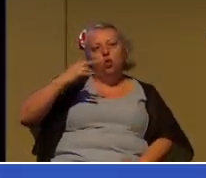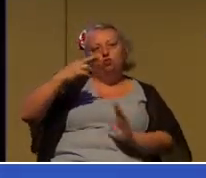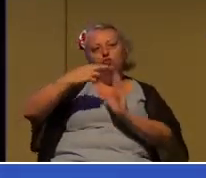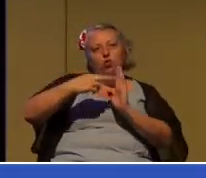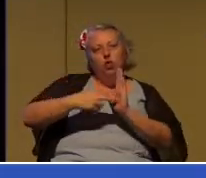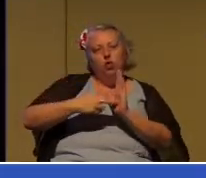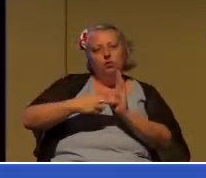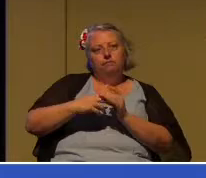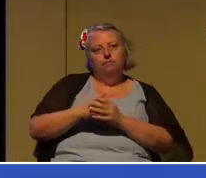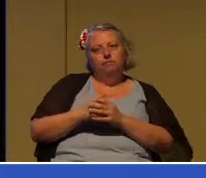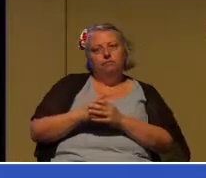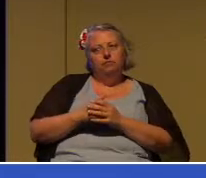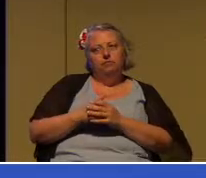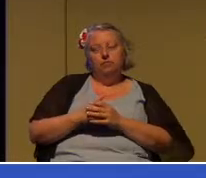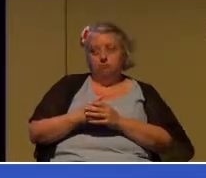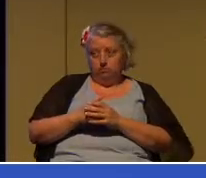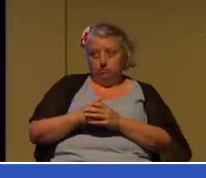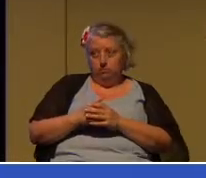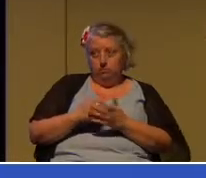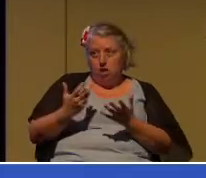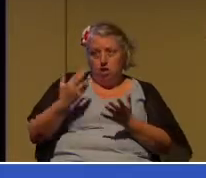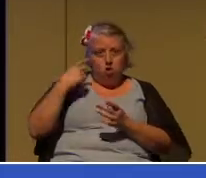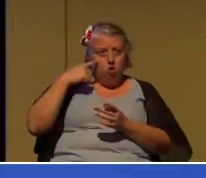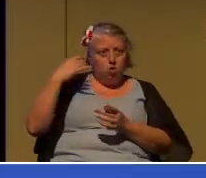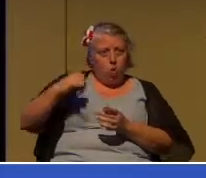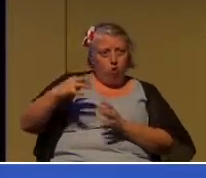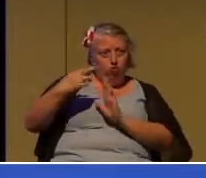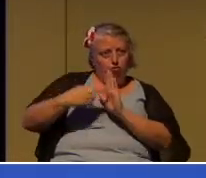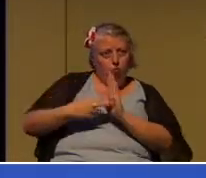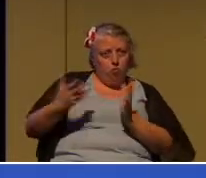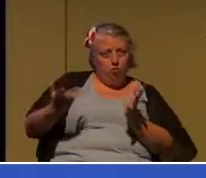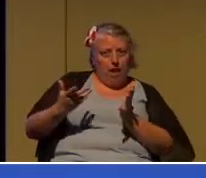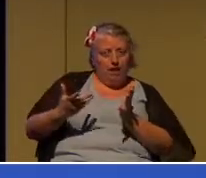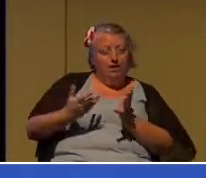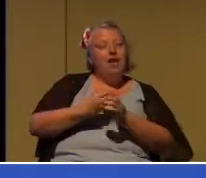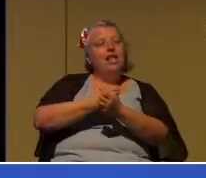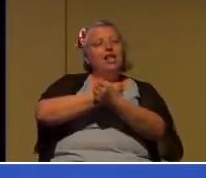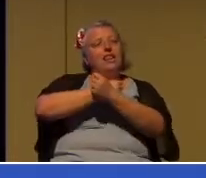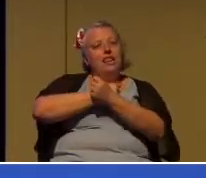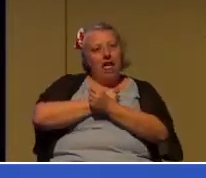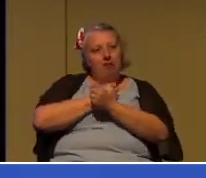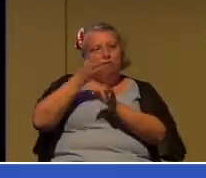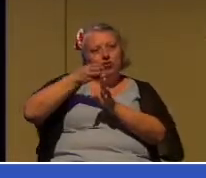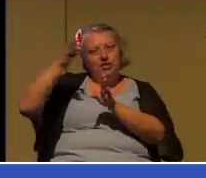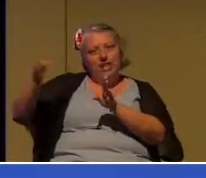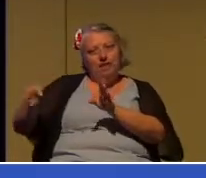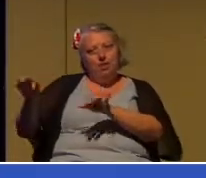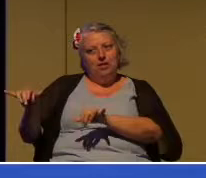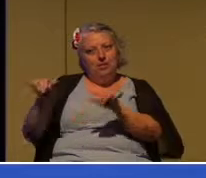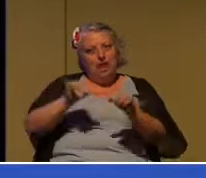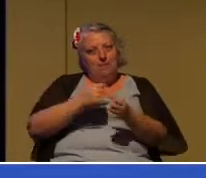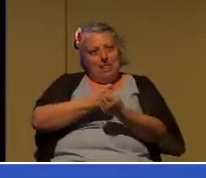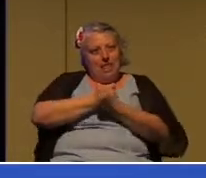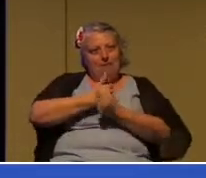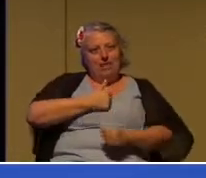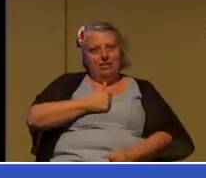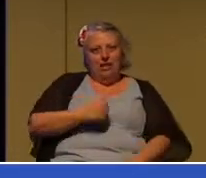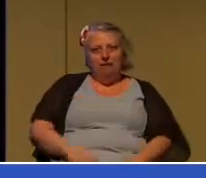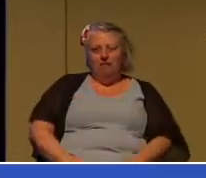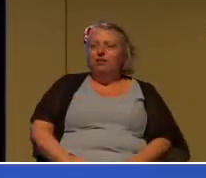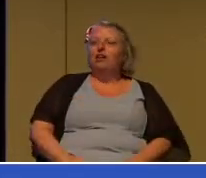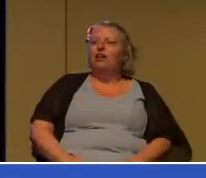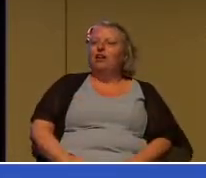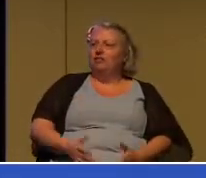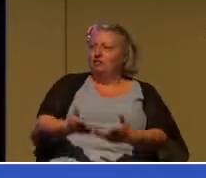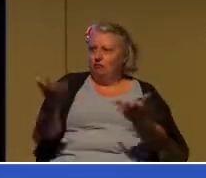Love your neighbor as you love yourself. We can do better than this. Let's